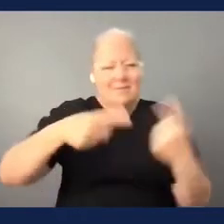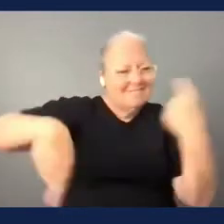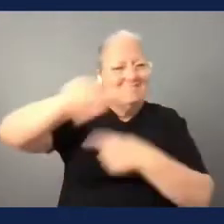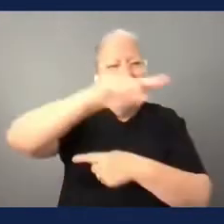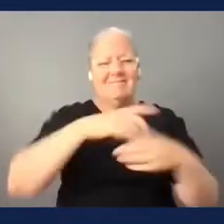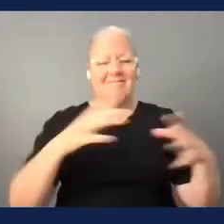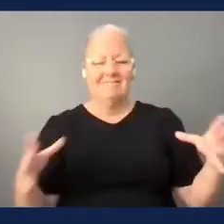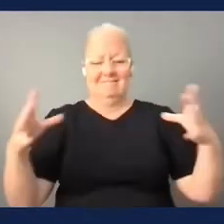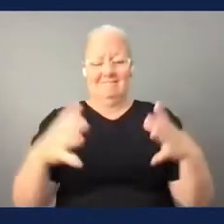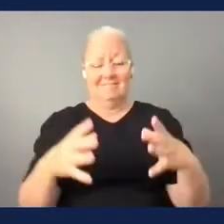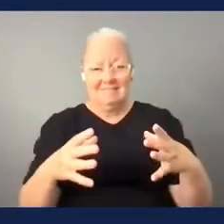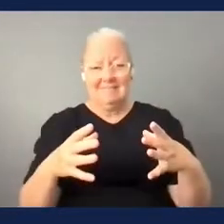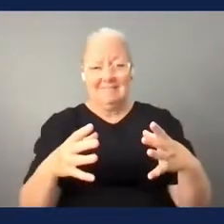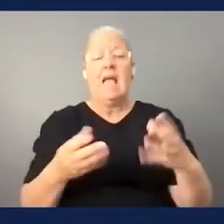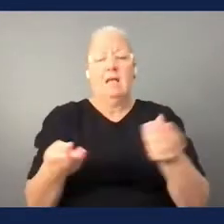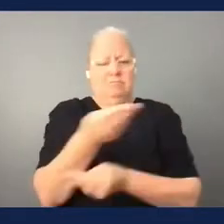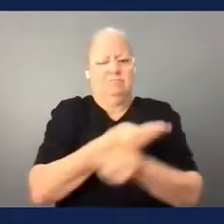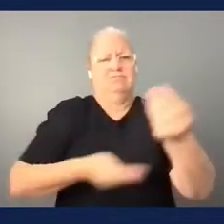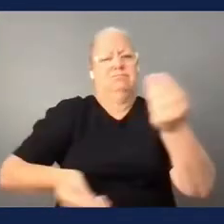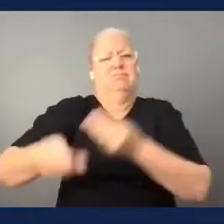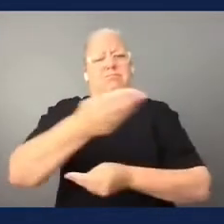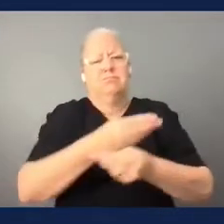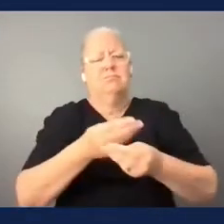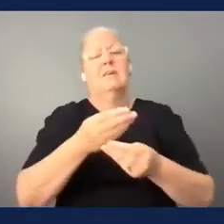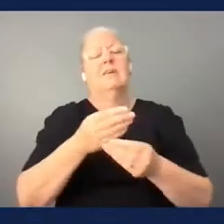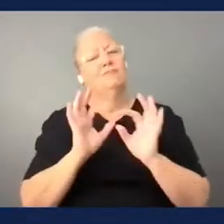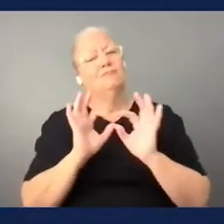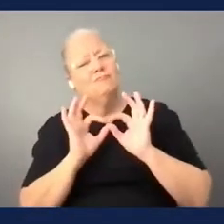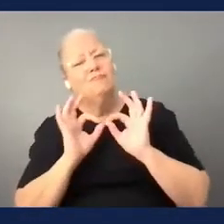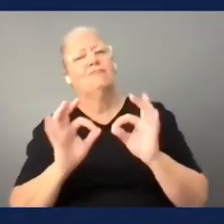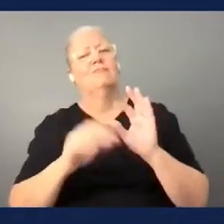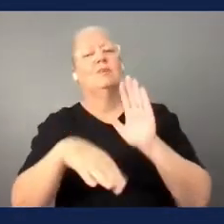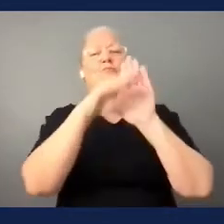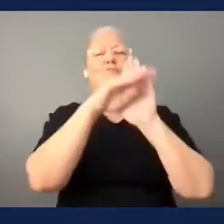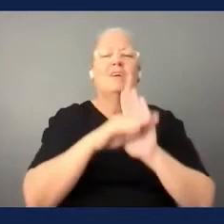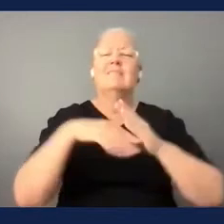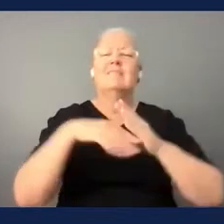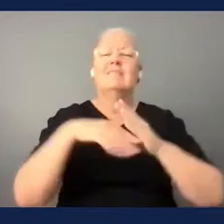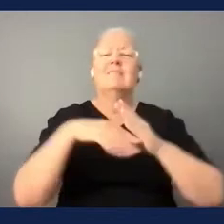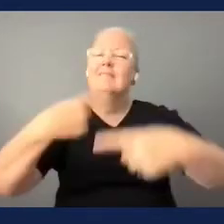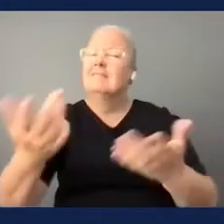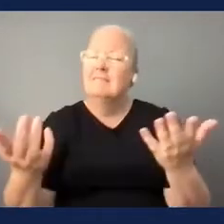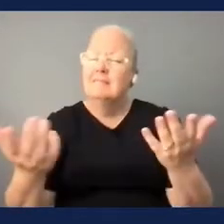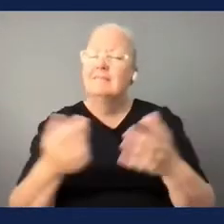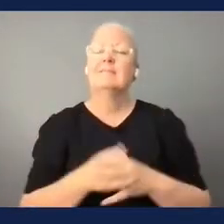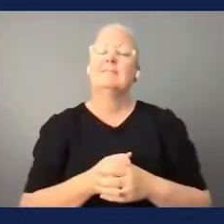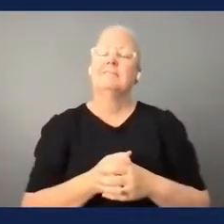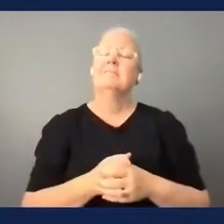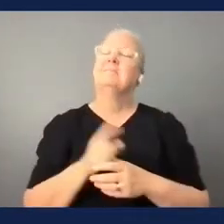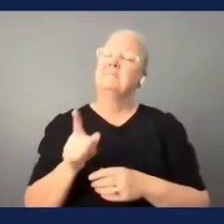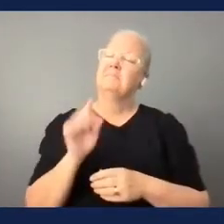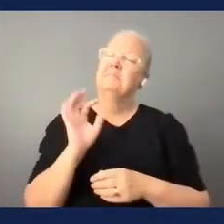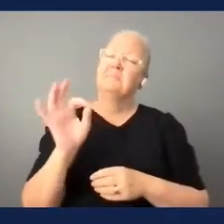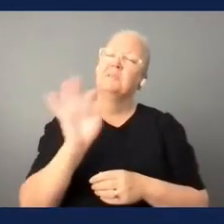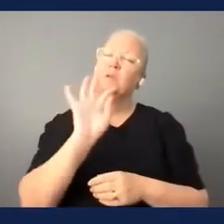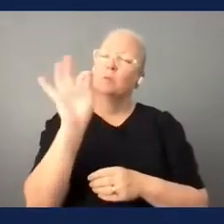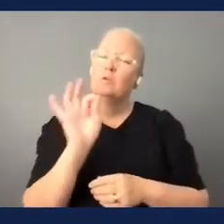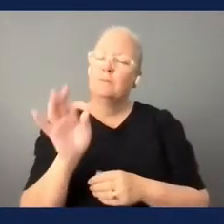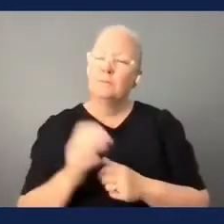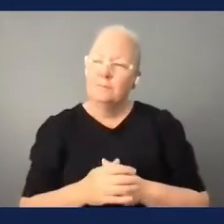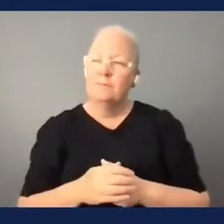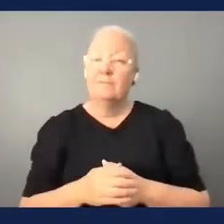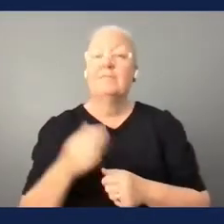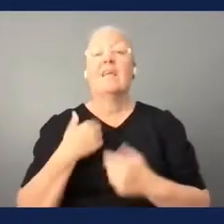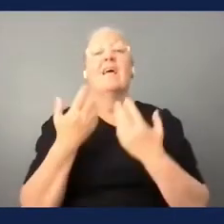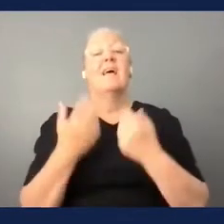know how and best practices yeah that's a that's a really nice question eleni i think we were fortunate enough to have volunteers coming from